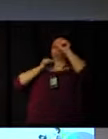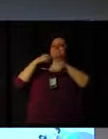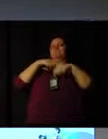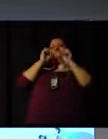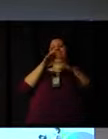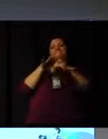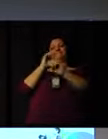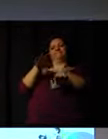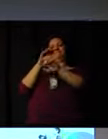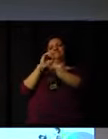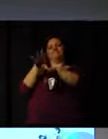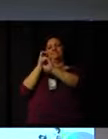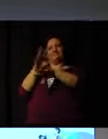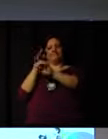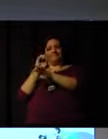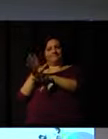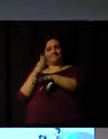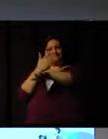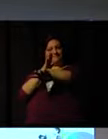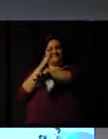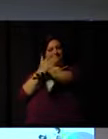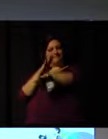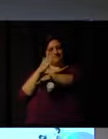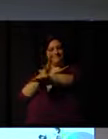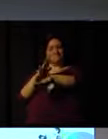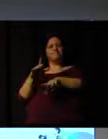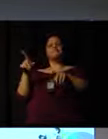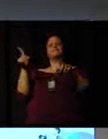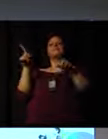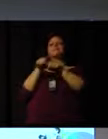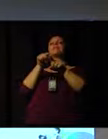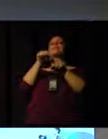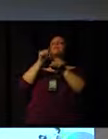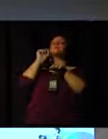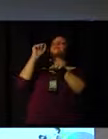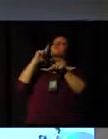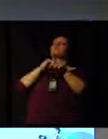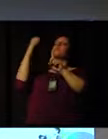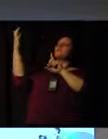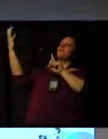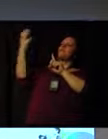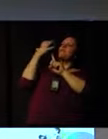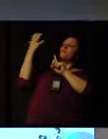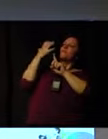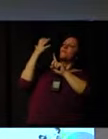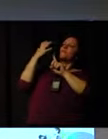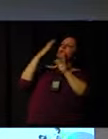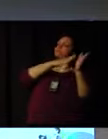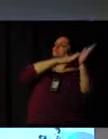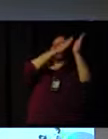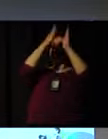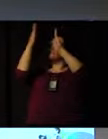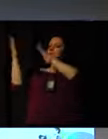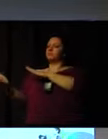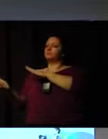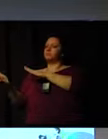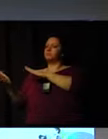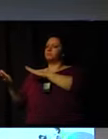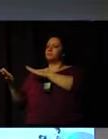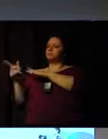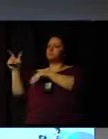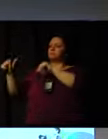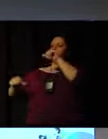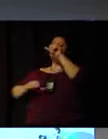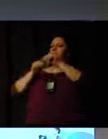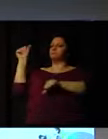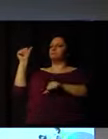I am a coach. And they've been through a long journey. They've had the hand held all the way. And they become that